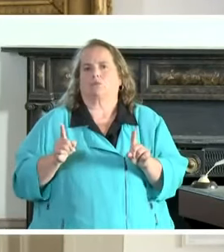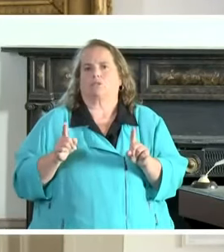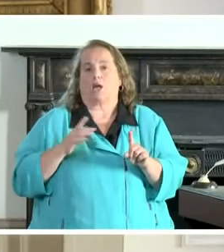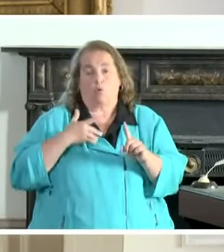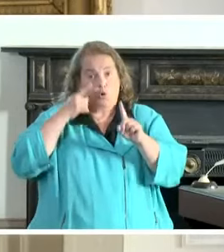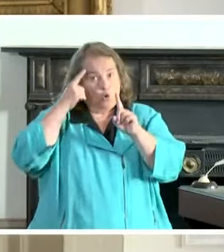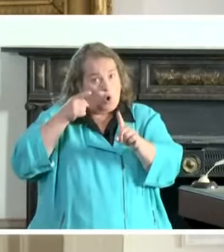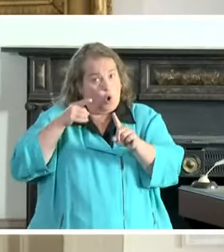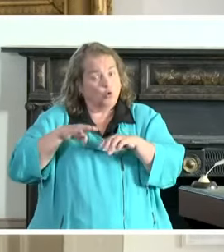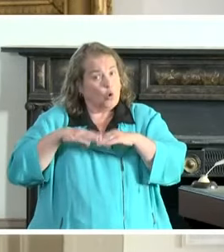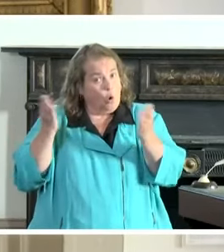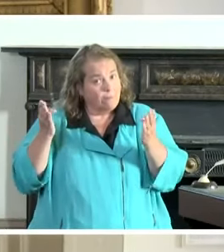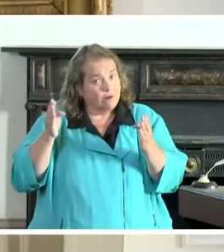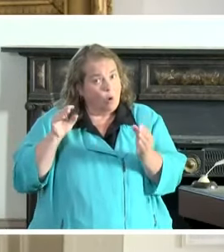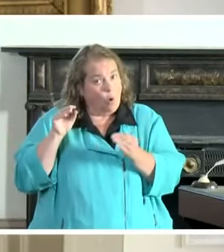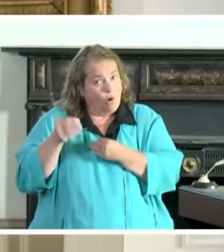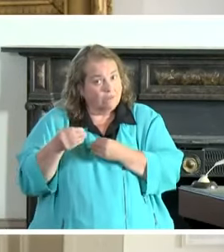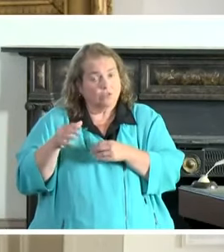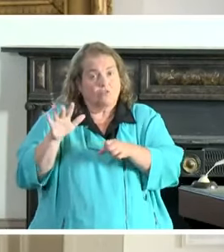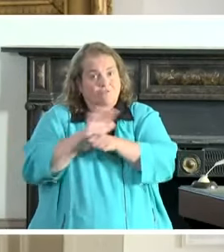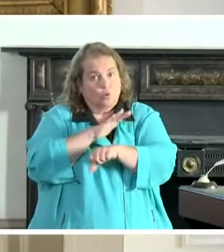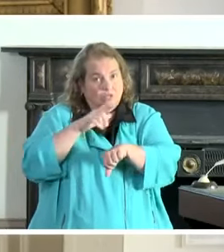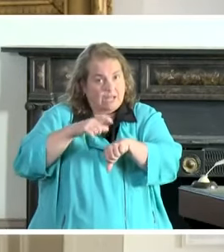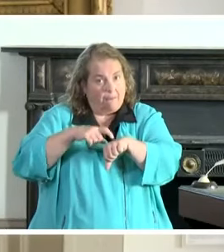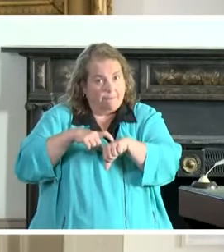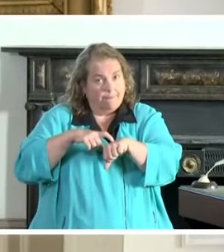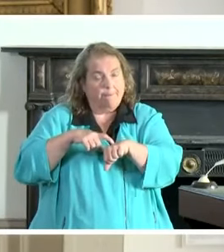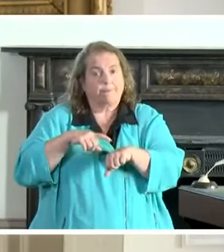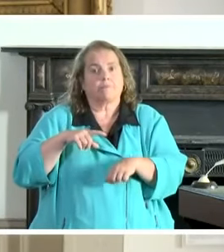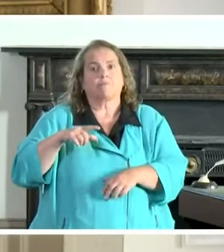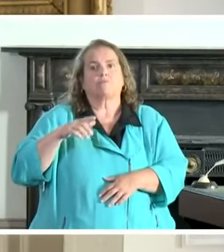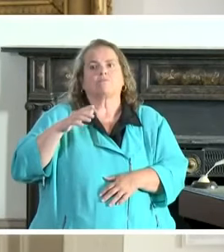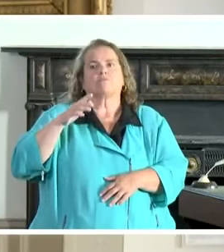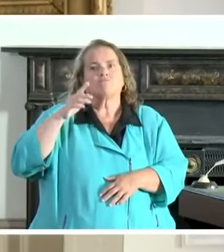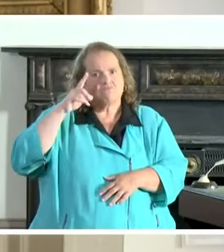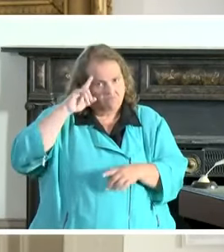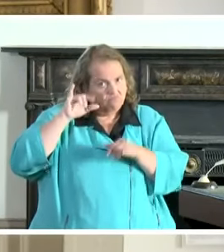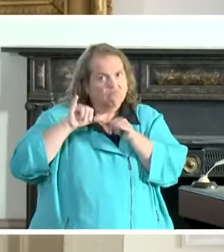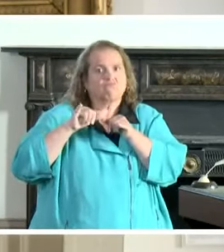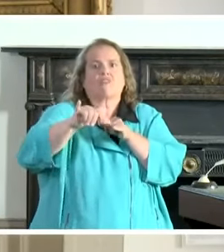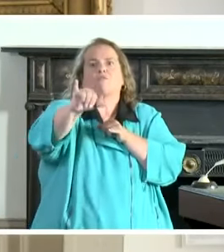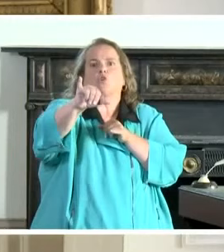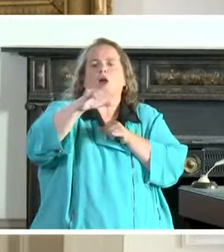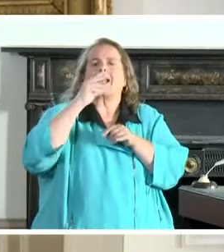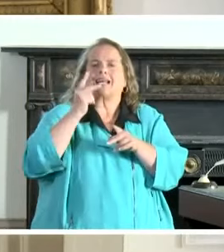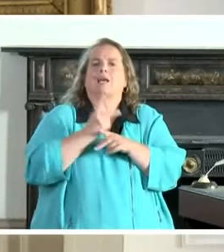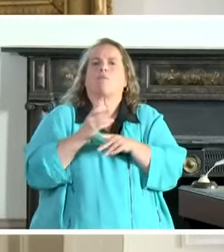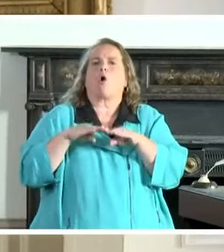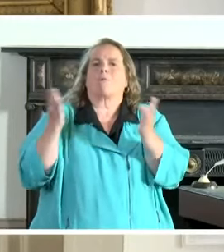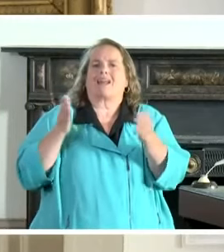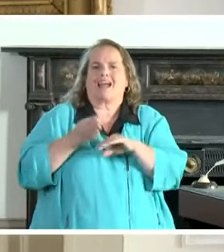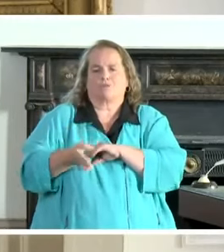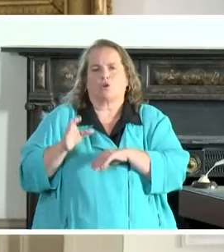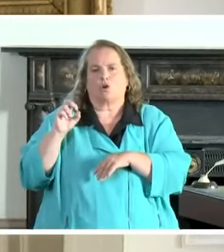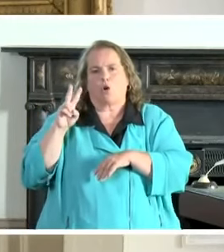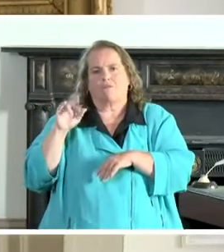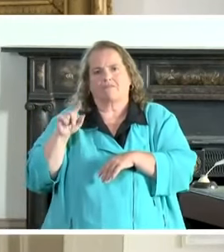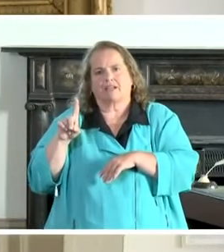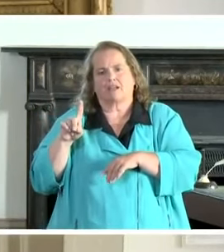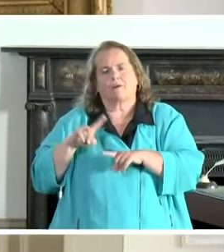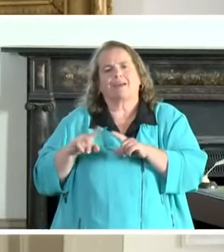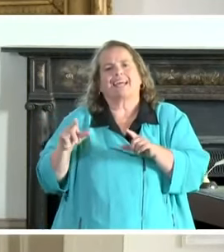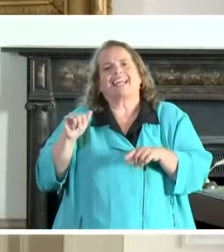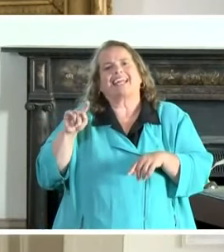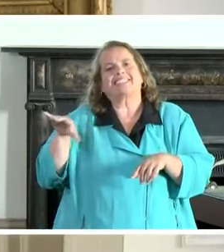goal is to open these offices full time long term and to keep them open after this is done. It's just taking the